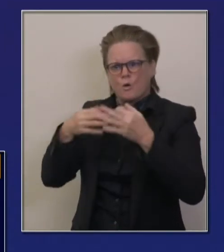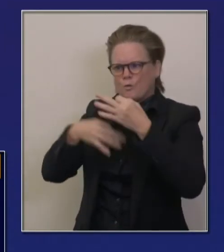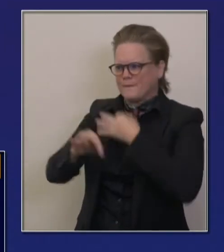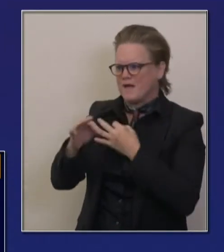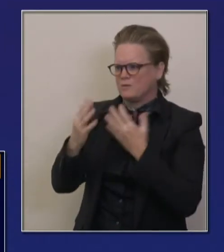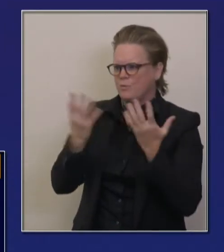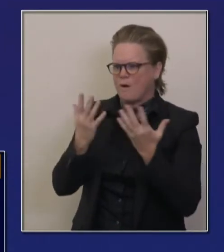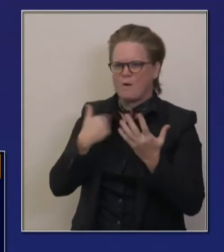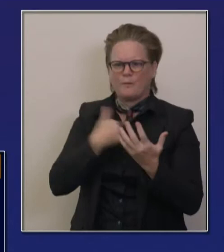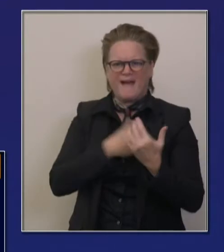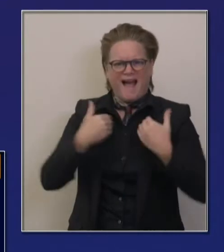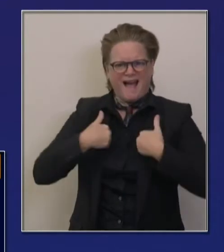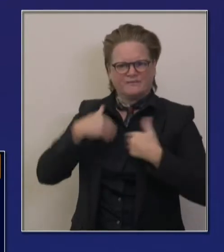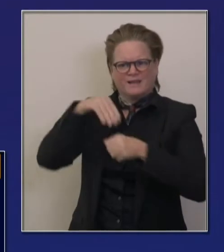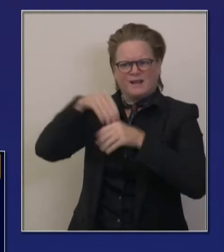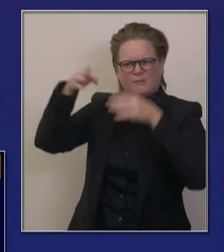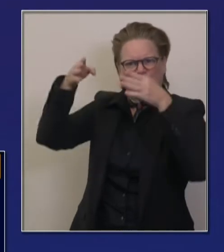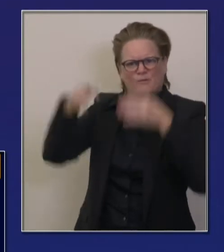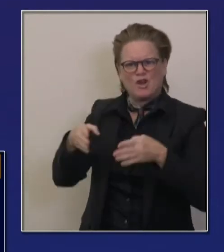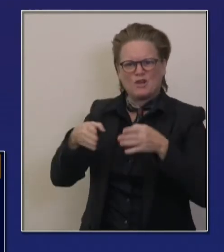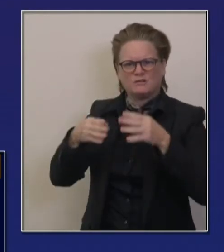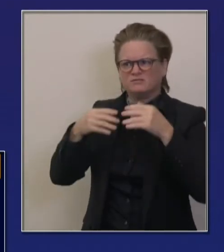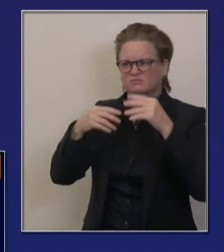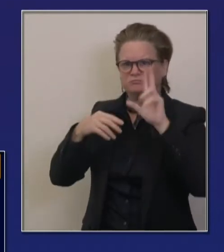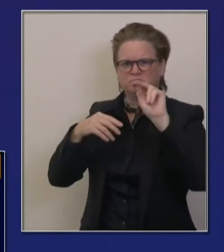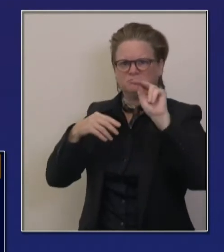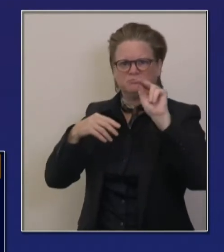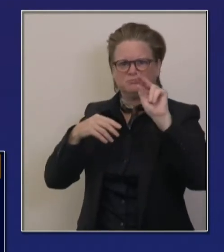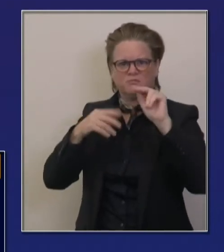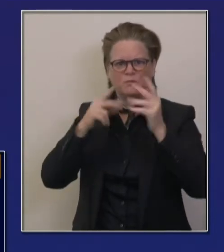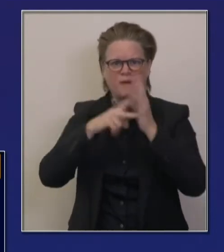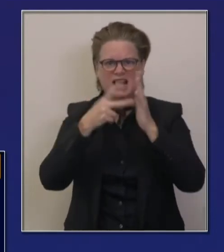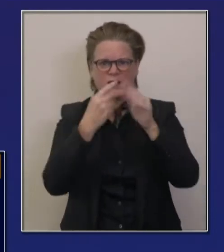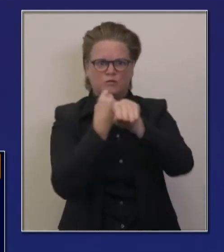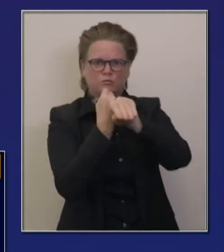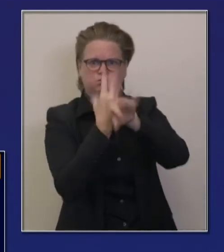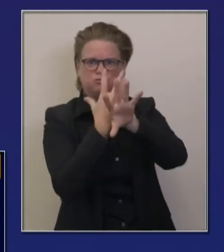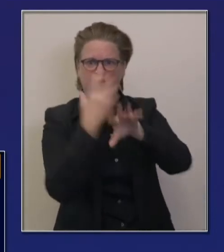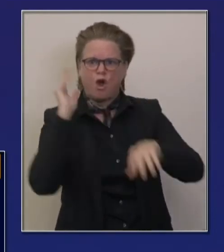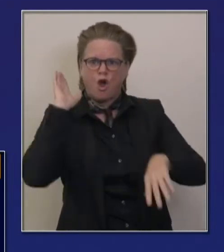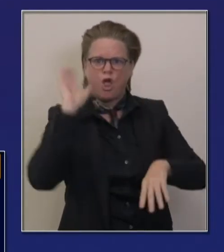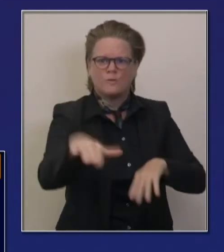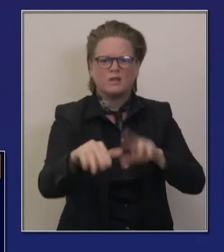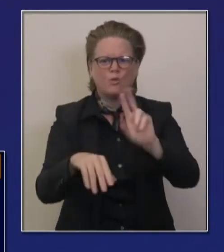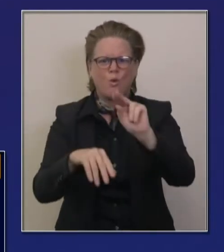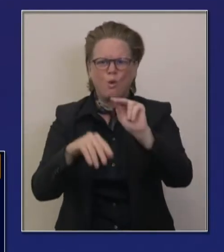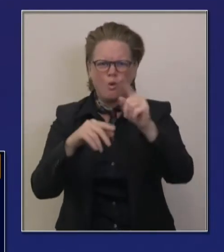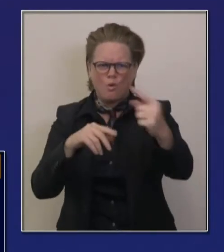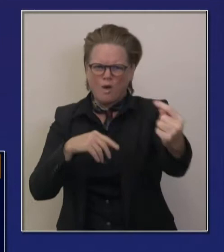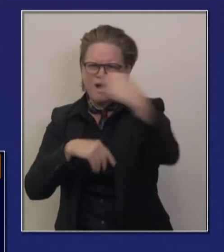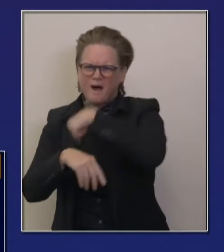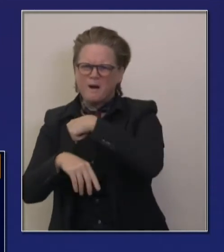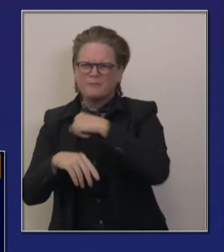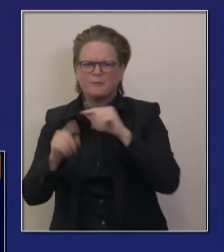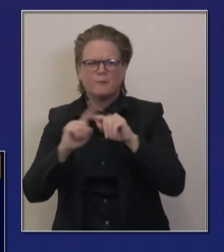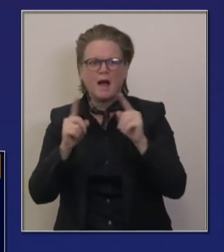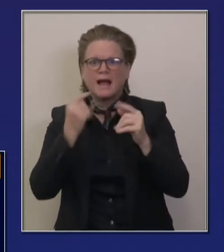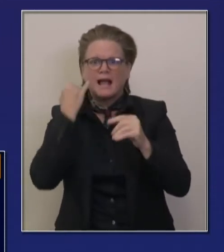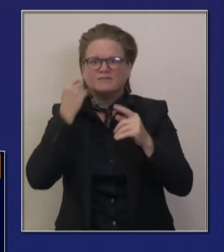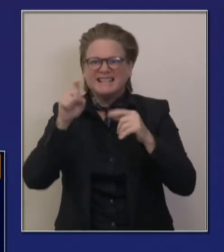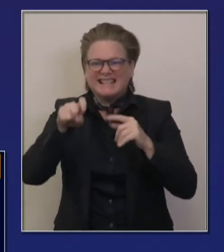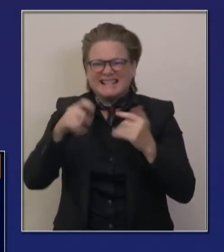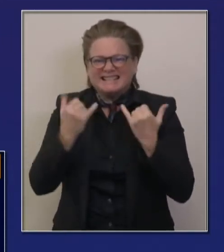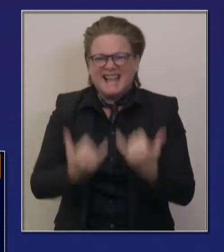our core workforce, but nonetheless important to be, uh, supplementary. Accordingly, health core, we've talked a lot about our health core